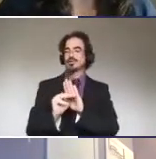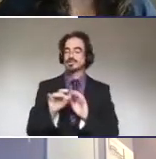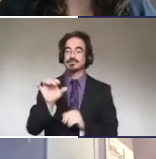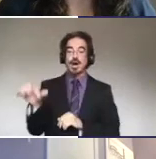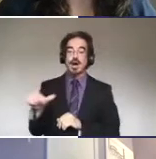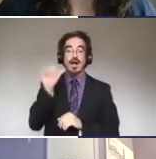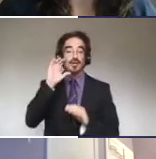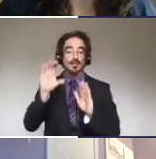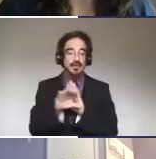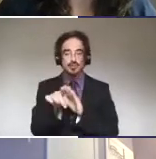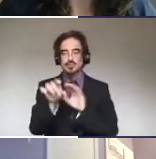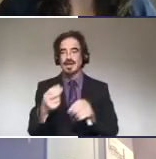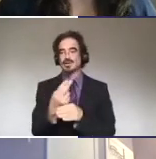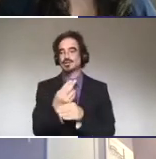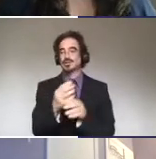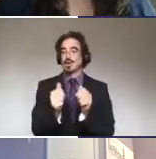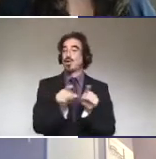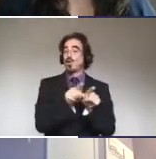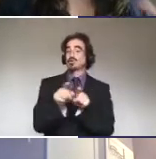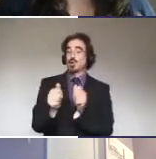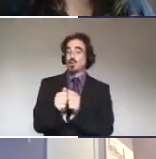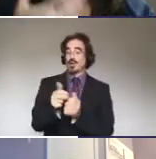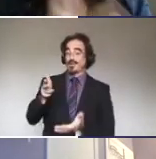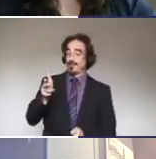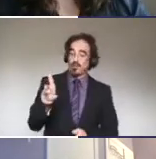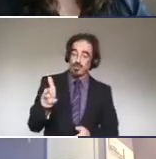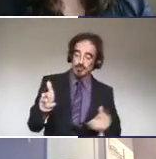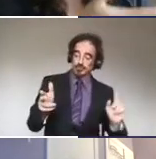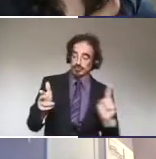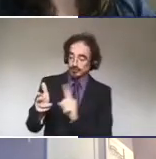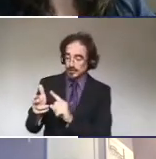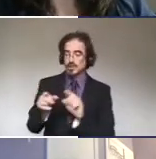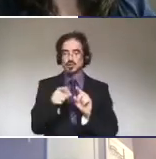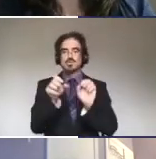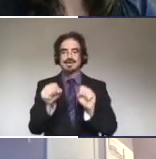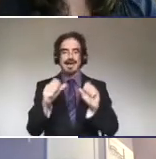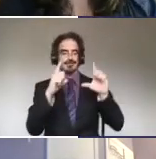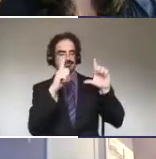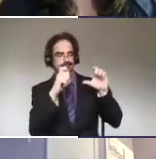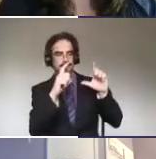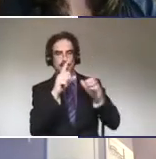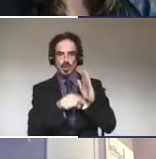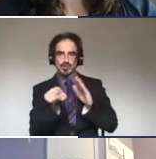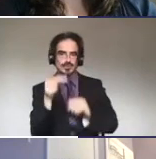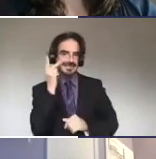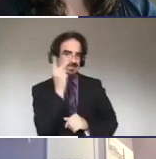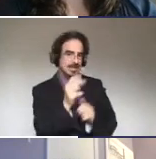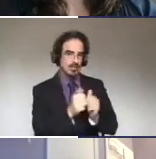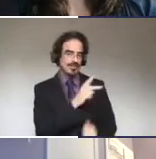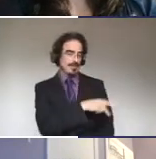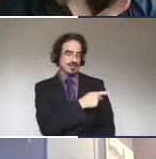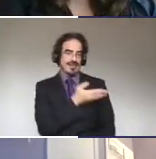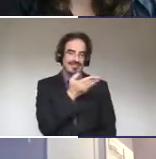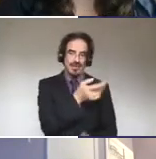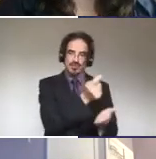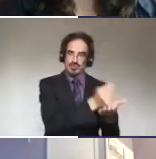take in this day with curbside services, um, you could maybe take a picture of what you're looking at in the patient that's in the treatment area,